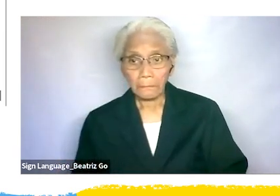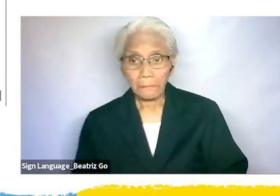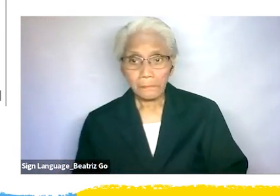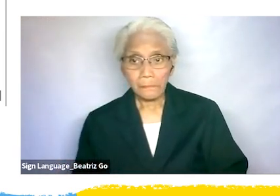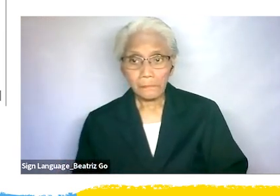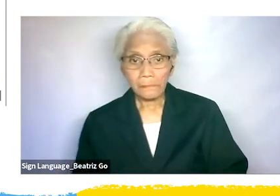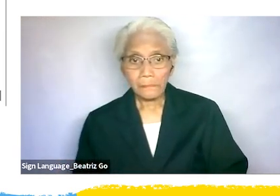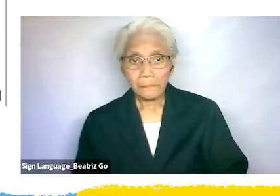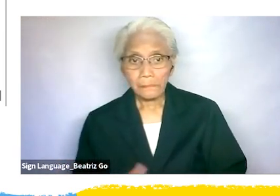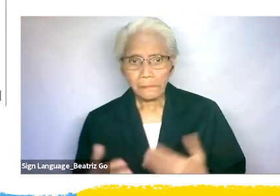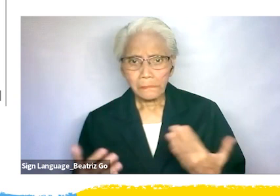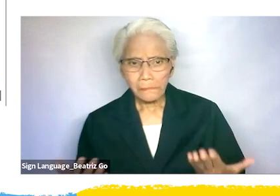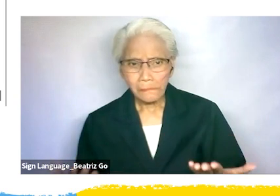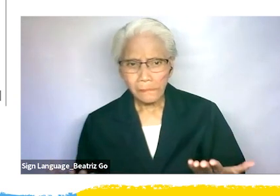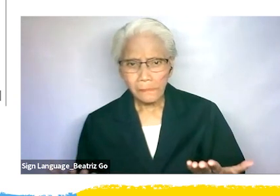education and